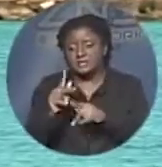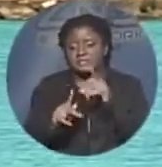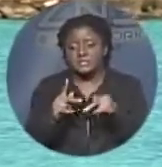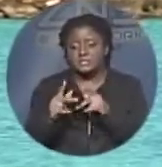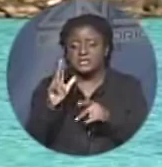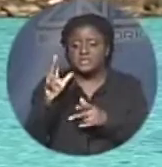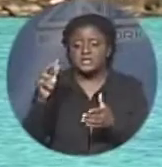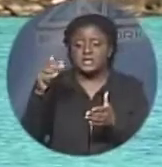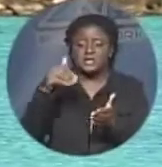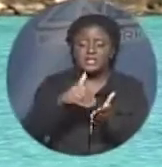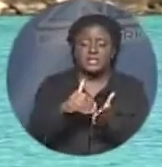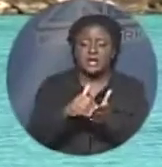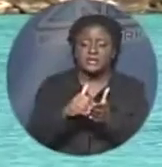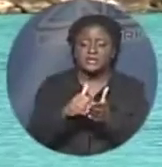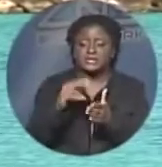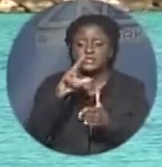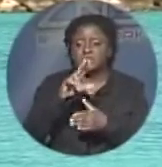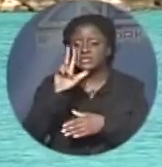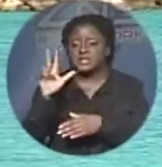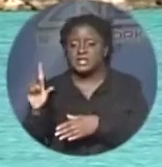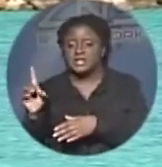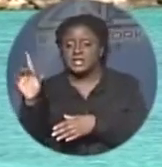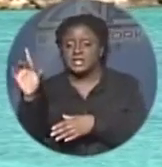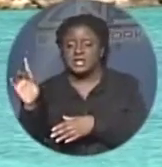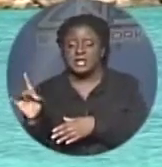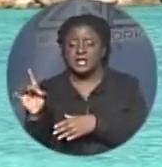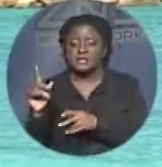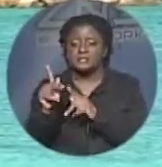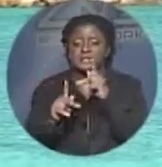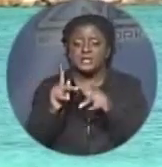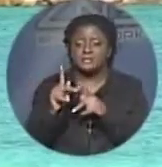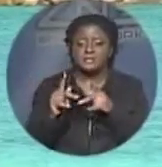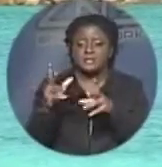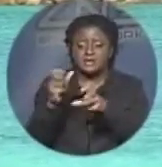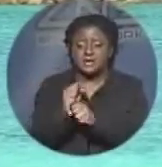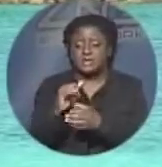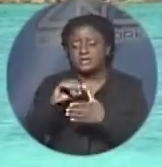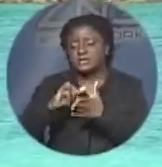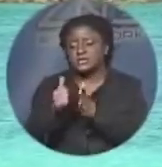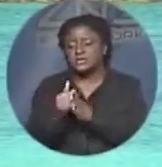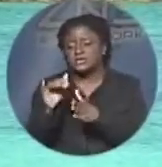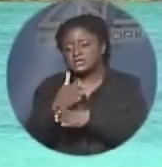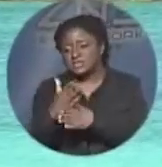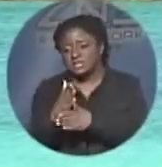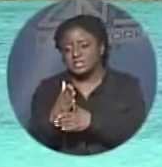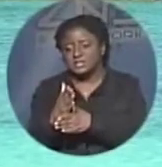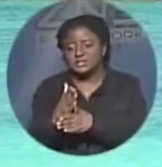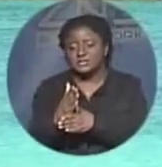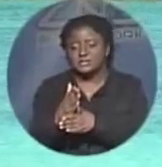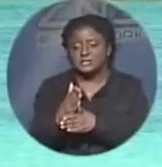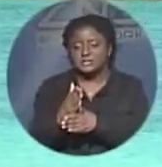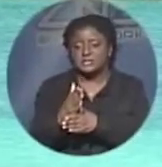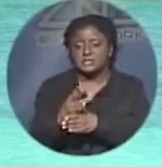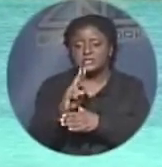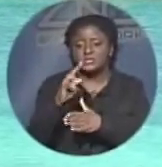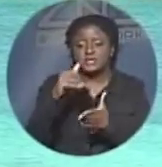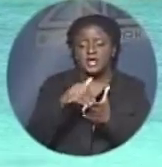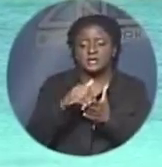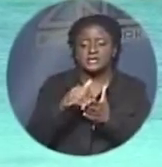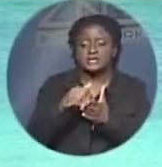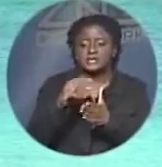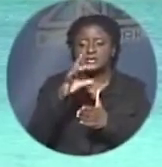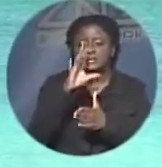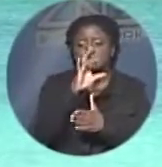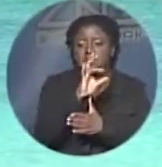applied for the minimum received those 50 shares. 333 were allotted 75 shares. 2,783 got 100